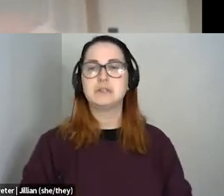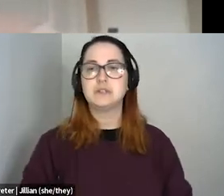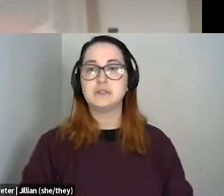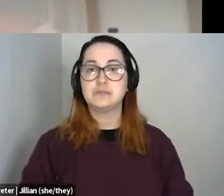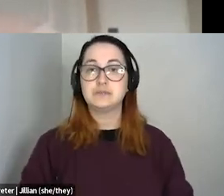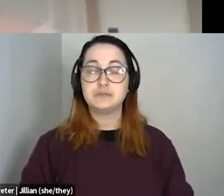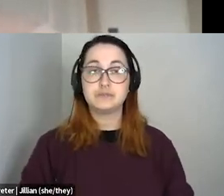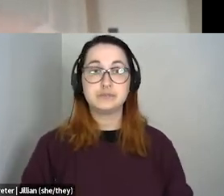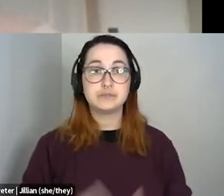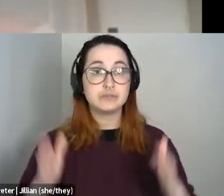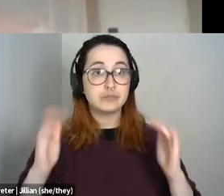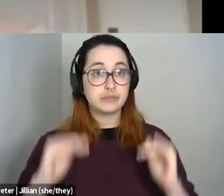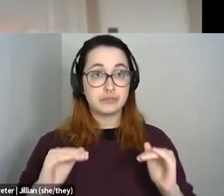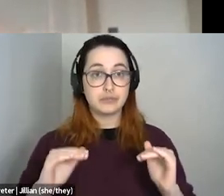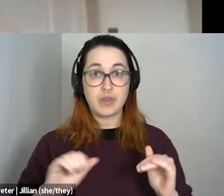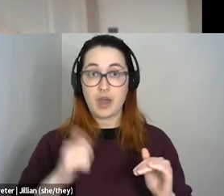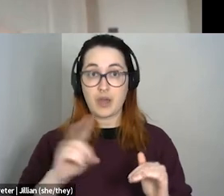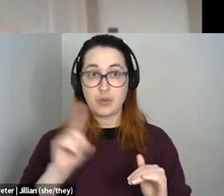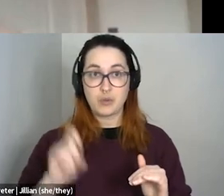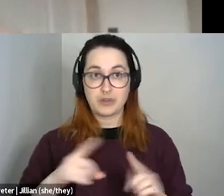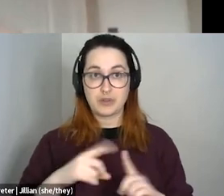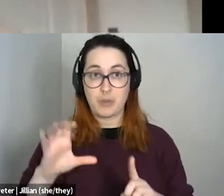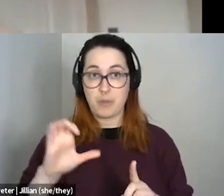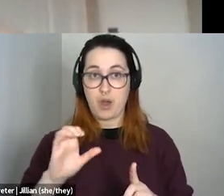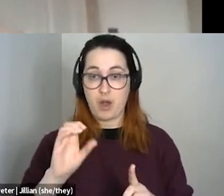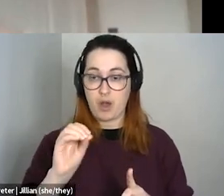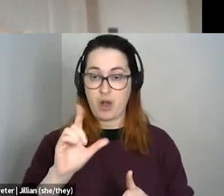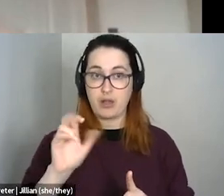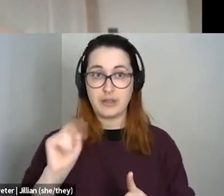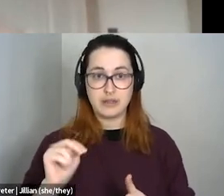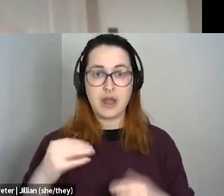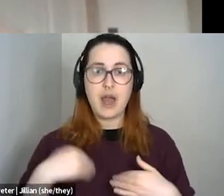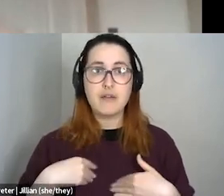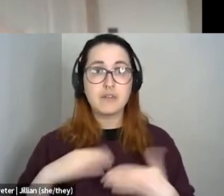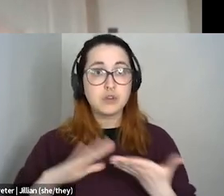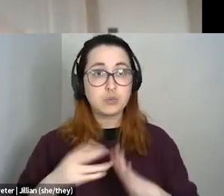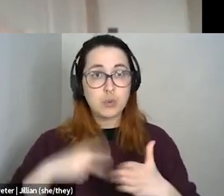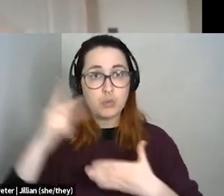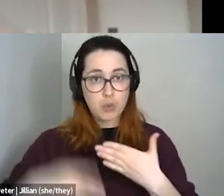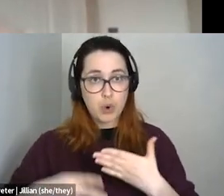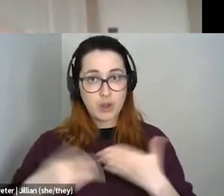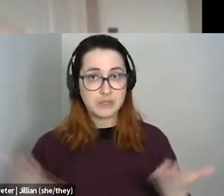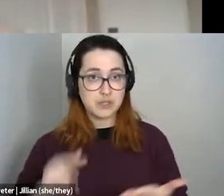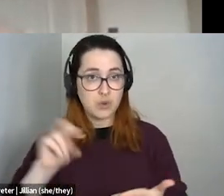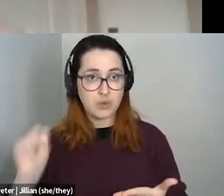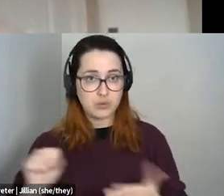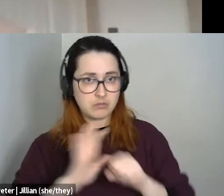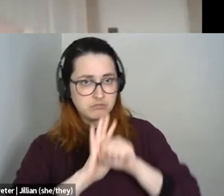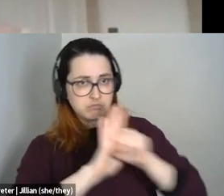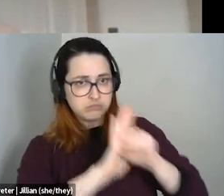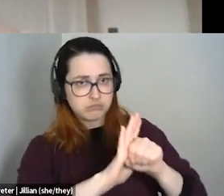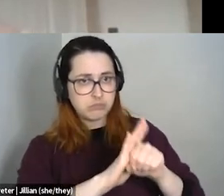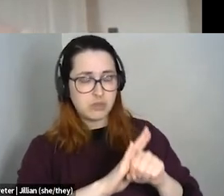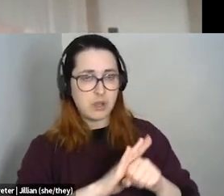Colin has another question. Are there any community initiatives happening in Nova Scotia that are pressuring the provincial government to address the gaps,